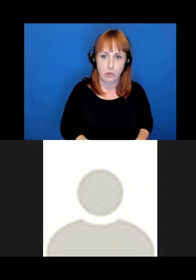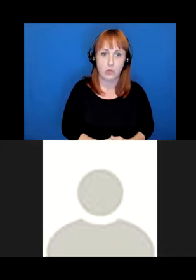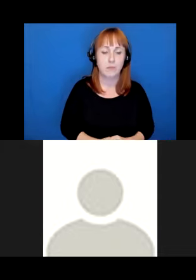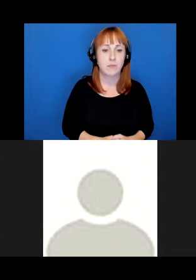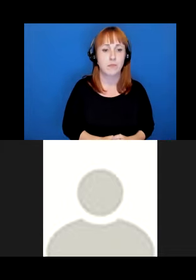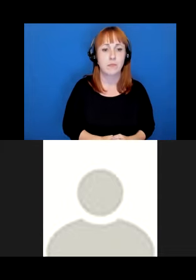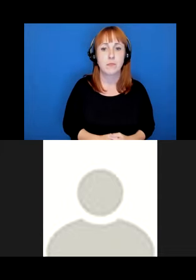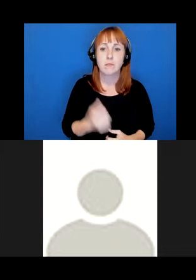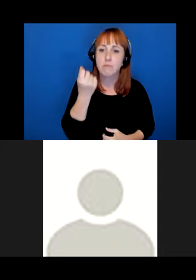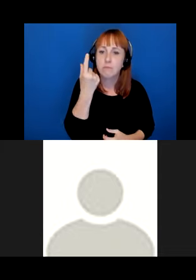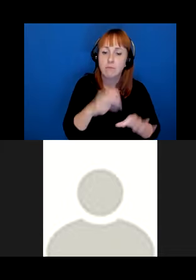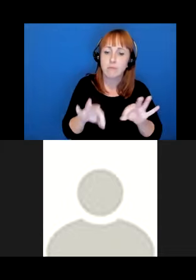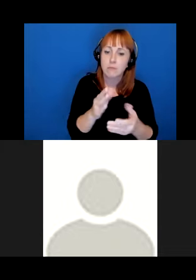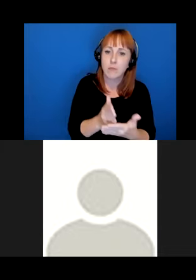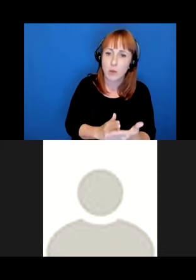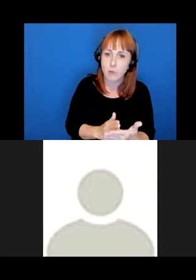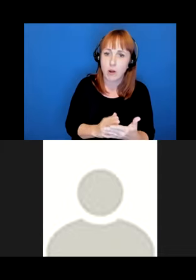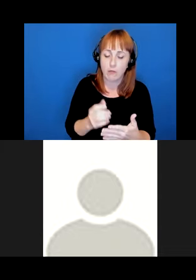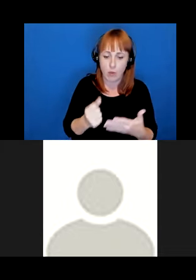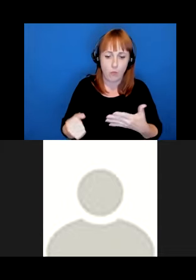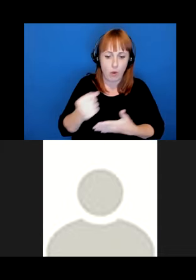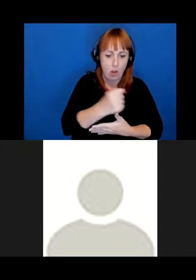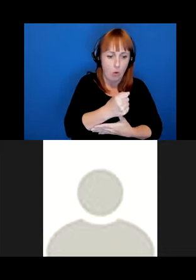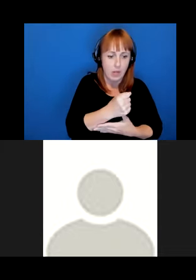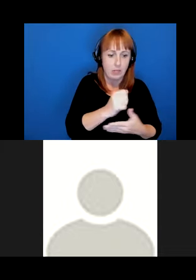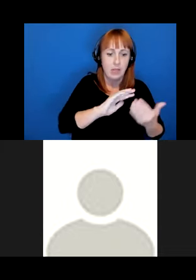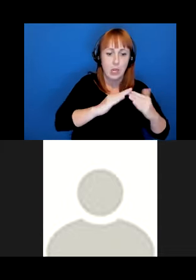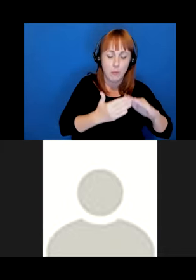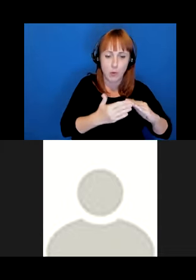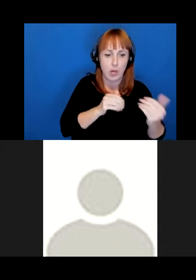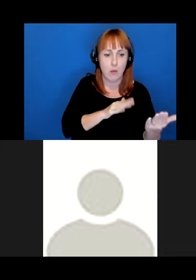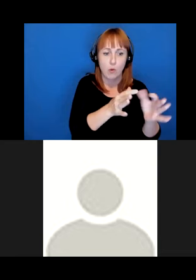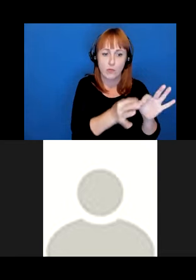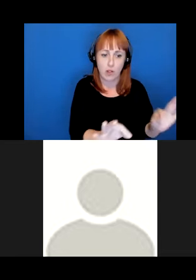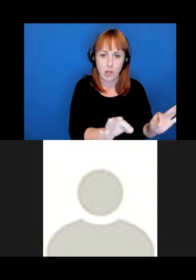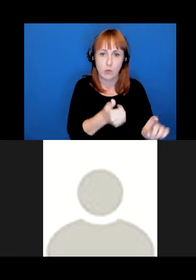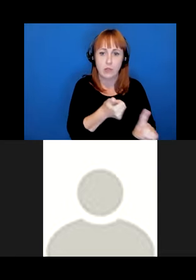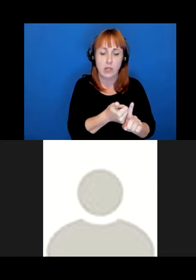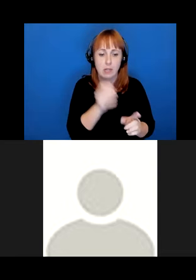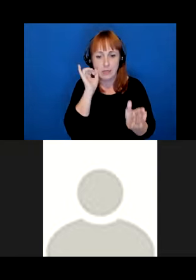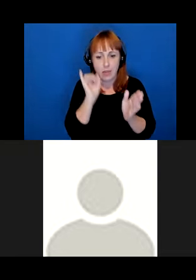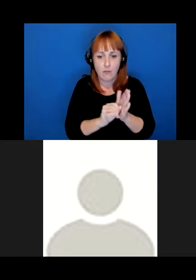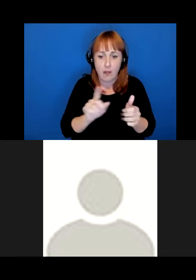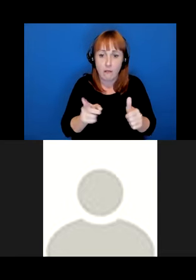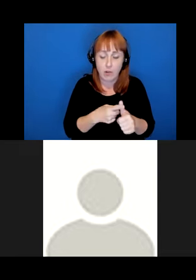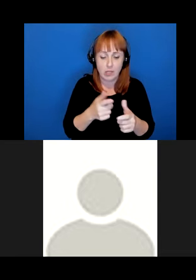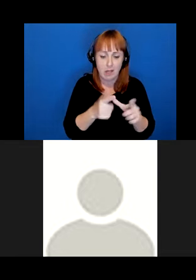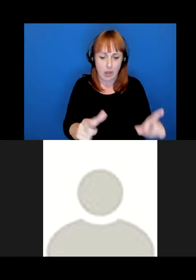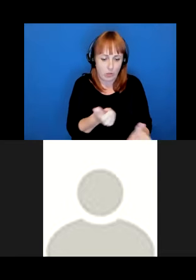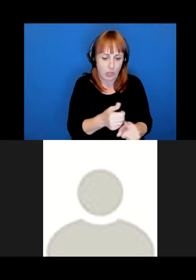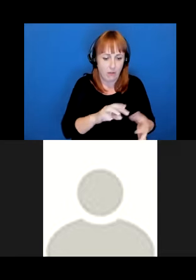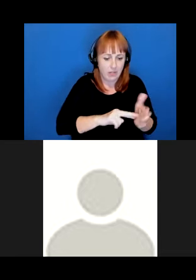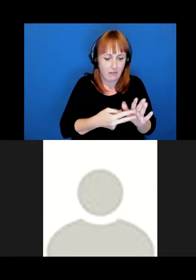One of the key parts of prioritizing a community approach to language is to identify how language is defined in a particular